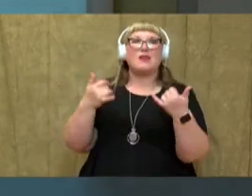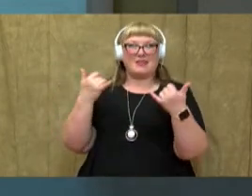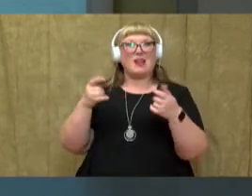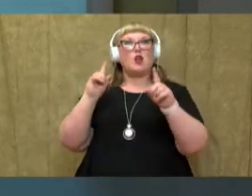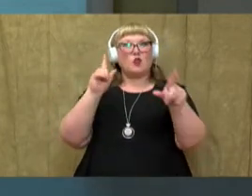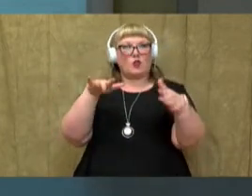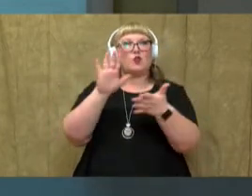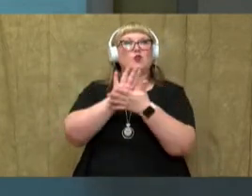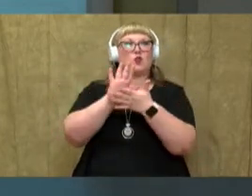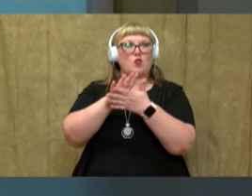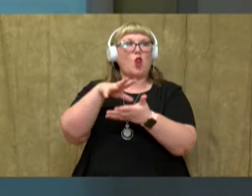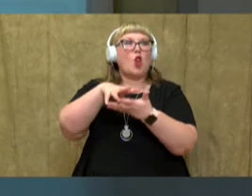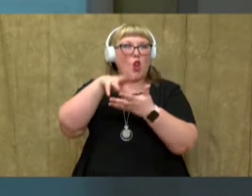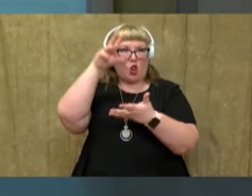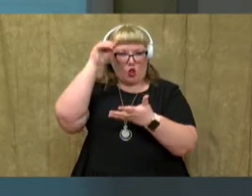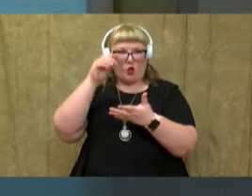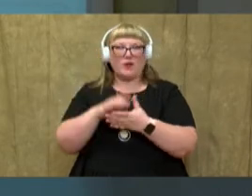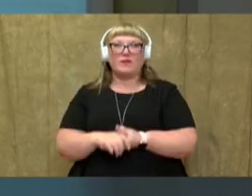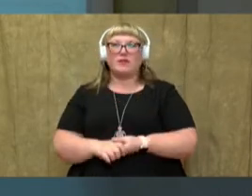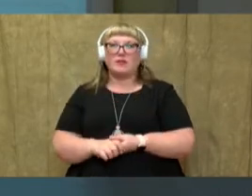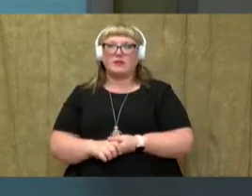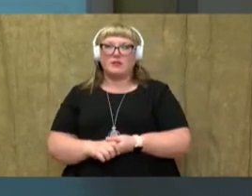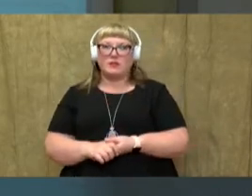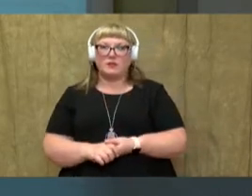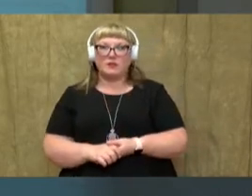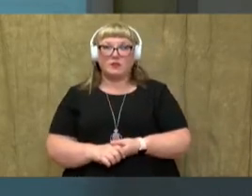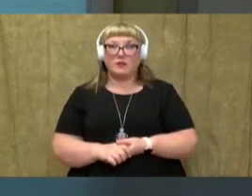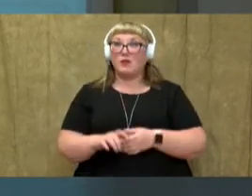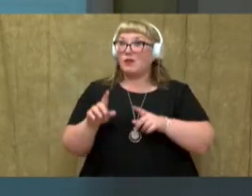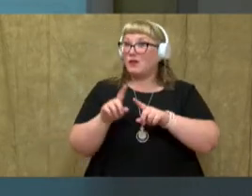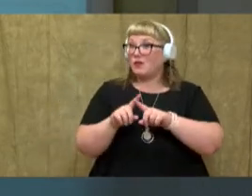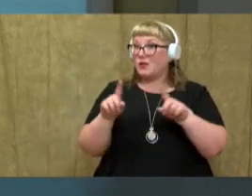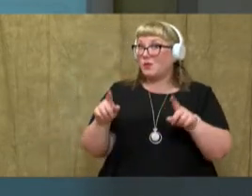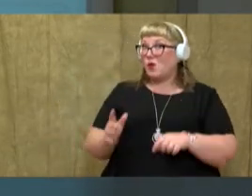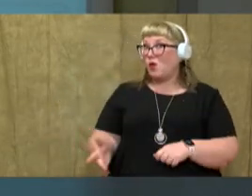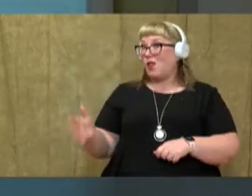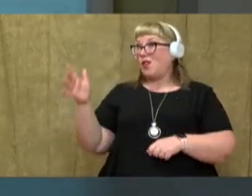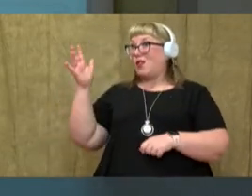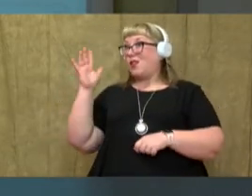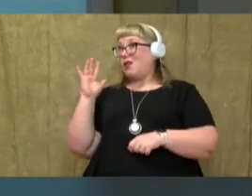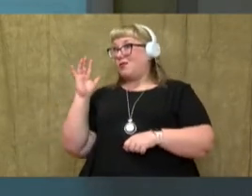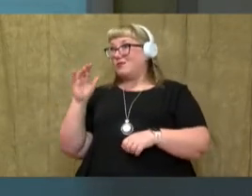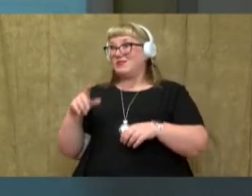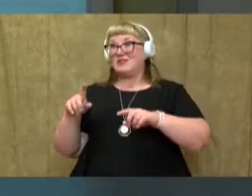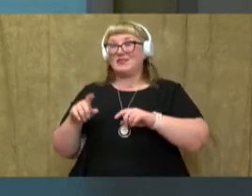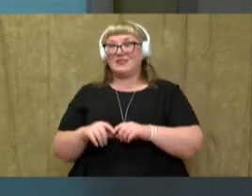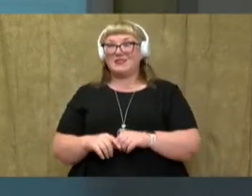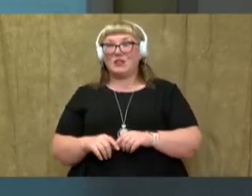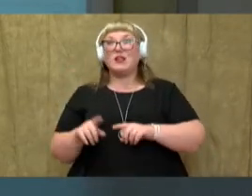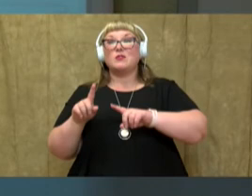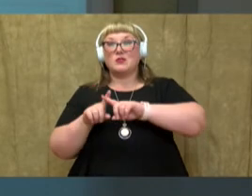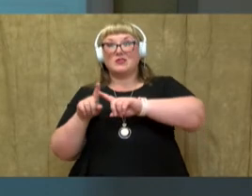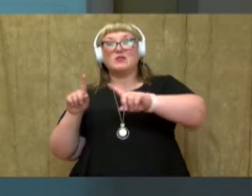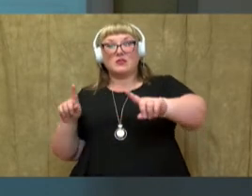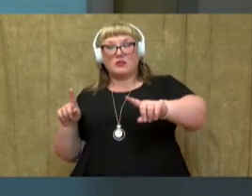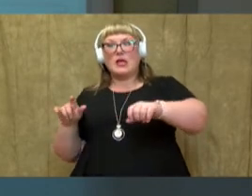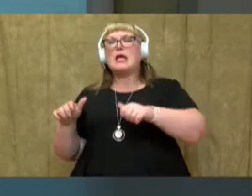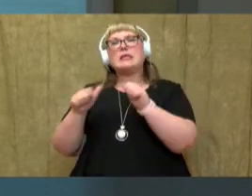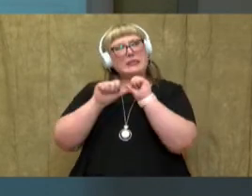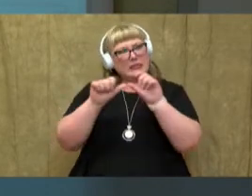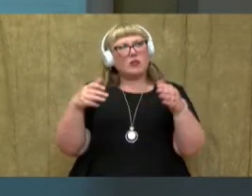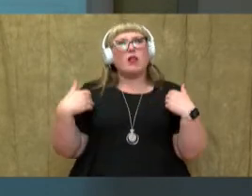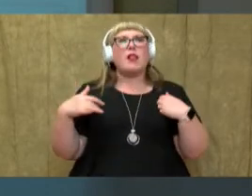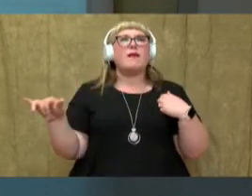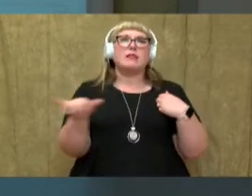reasoning for going to school is to learn. So although it was a long time ago, and there were a lot of ways that were different, there were still